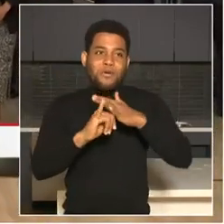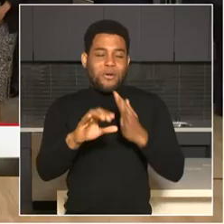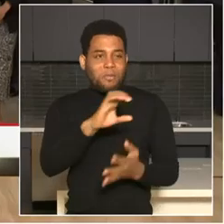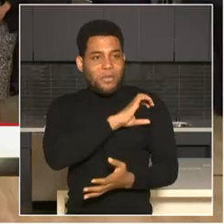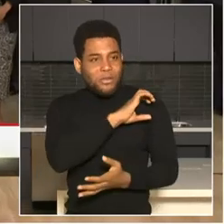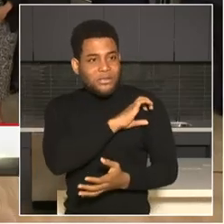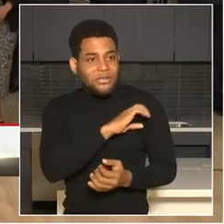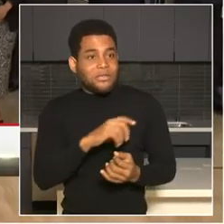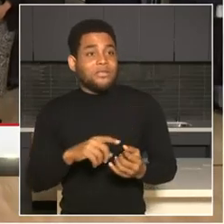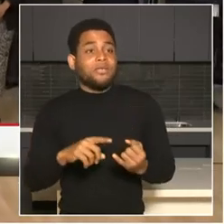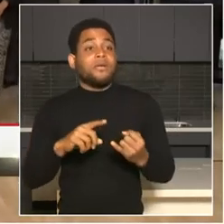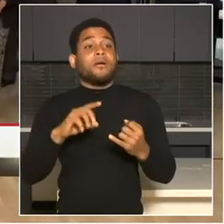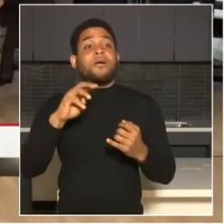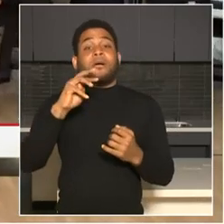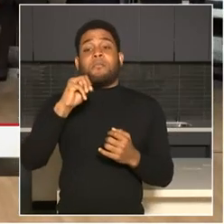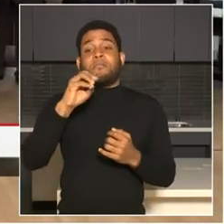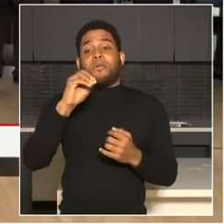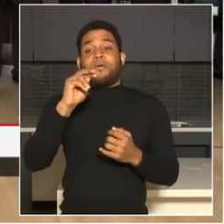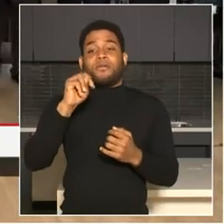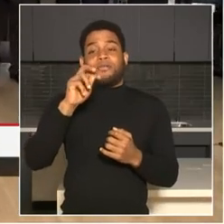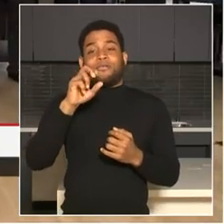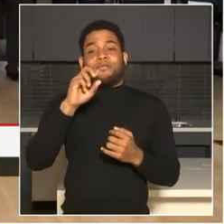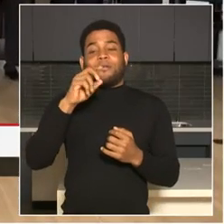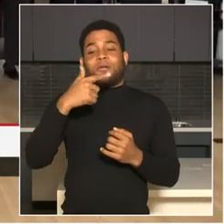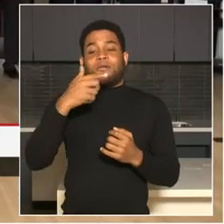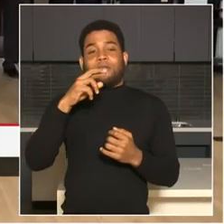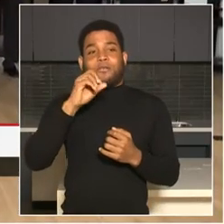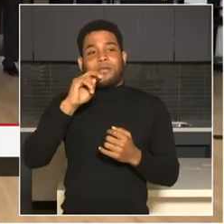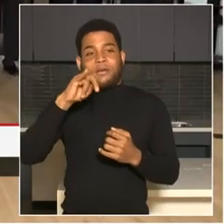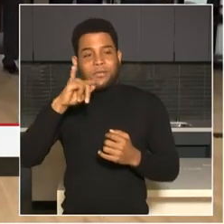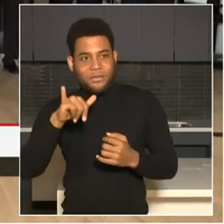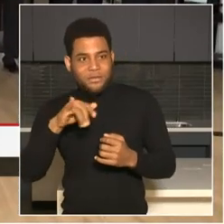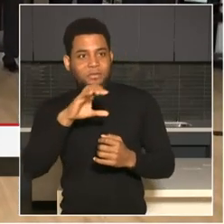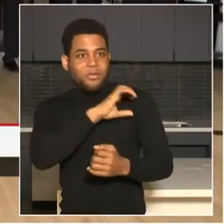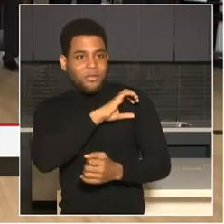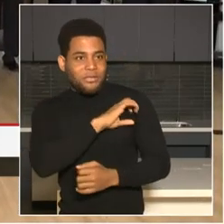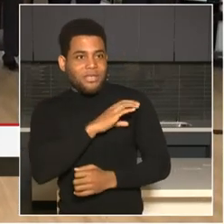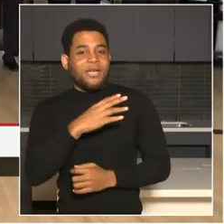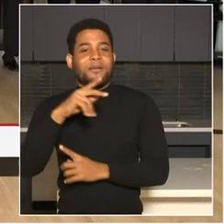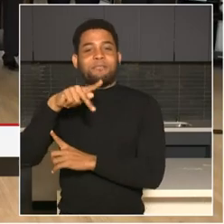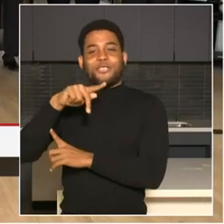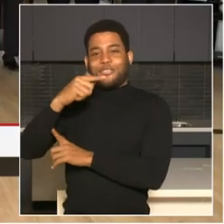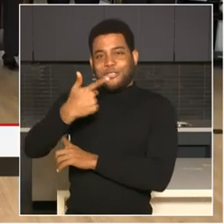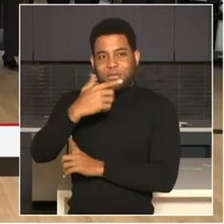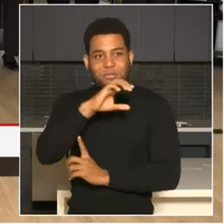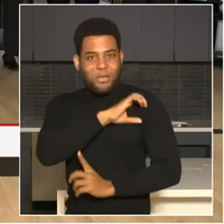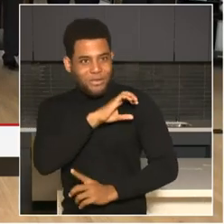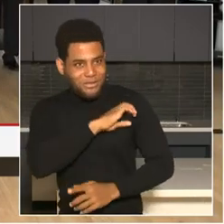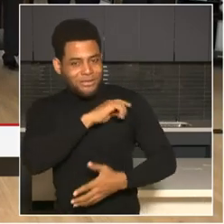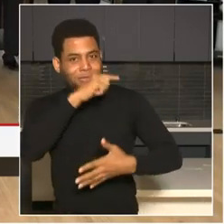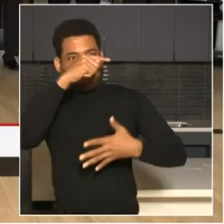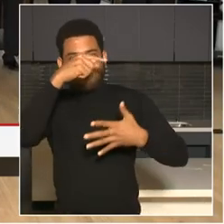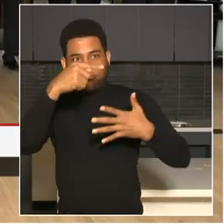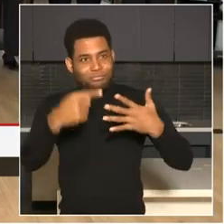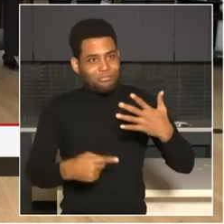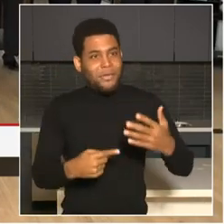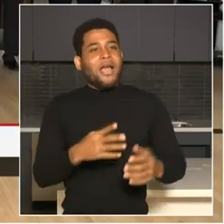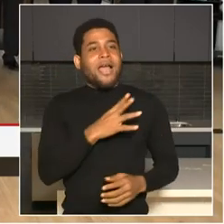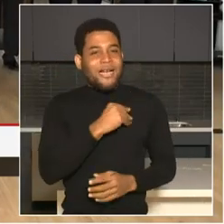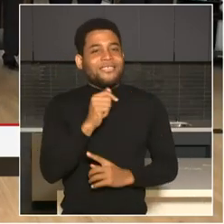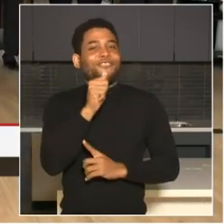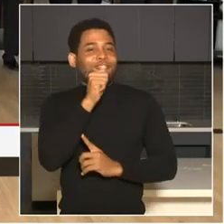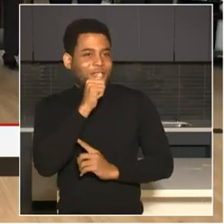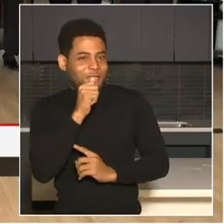Police, United States Secret Service Uniform Division, and I'm sure I've forgotten